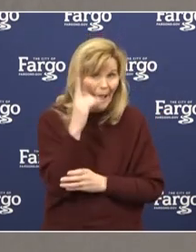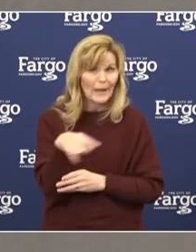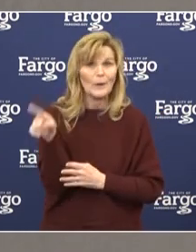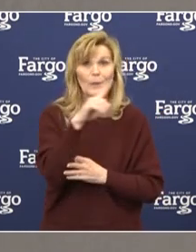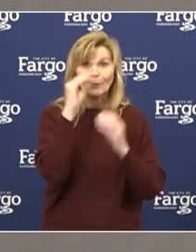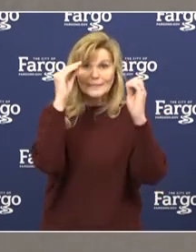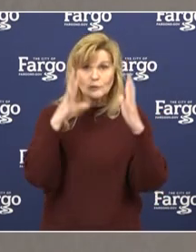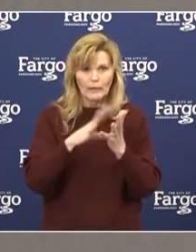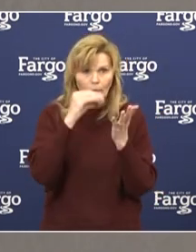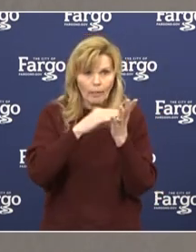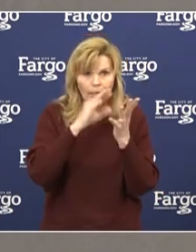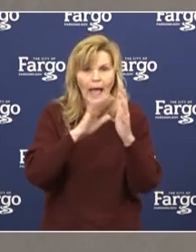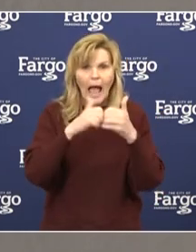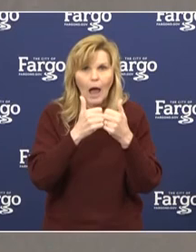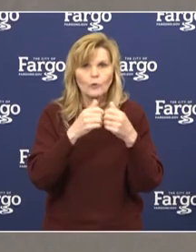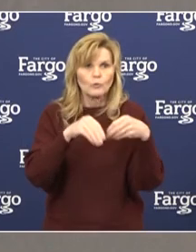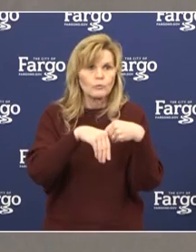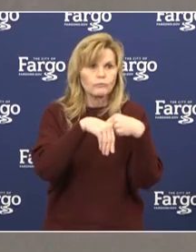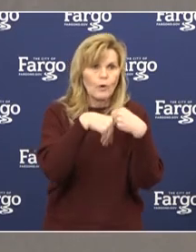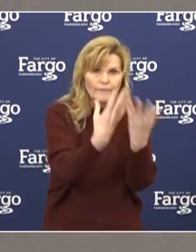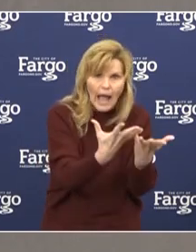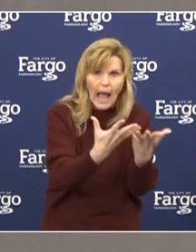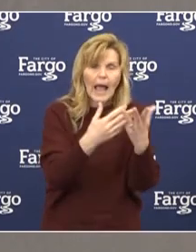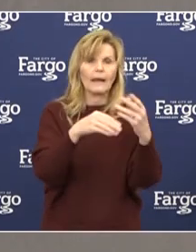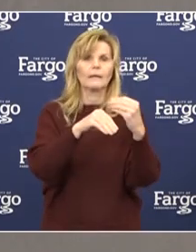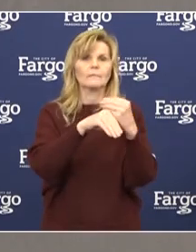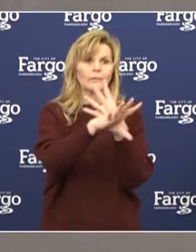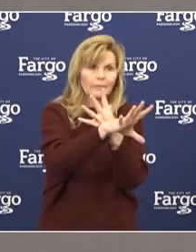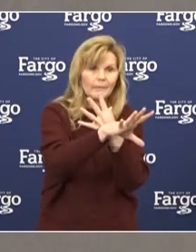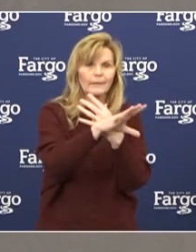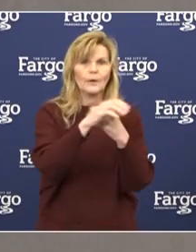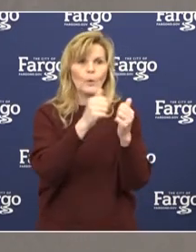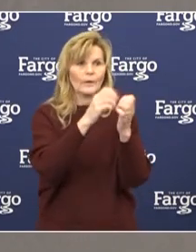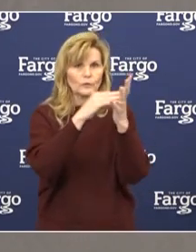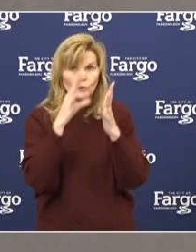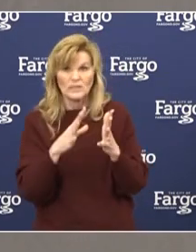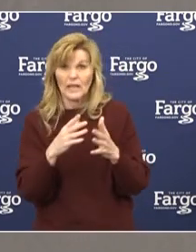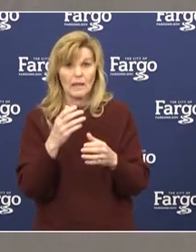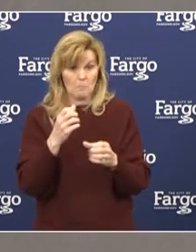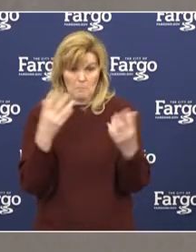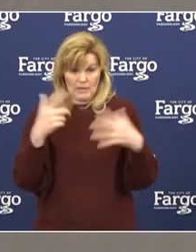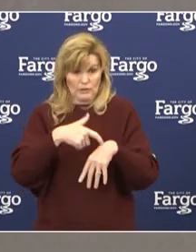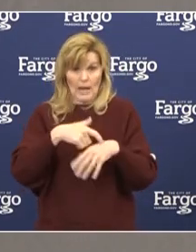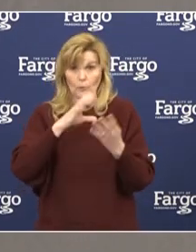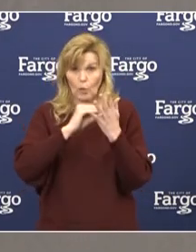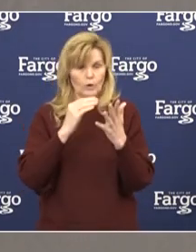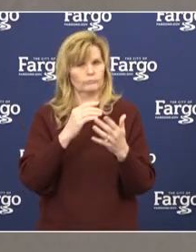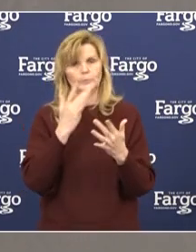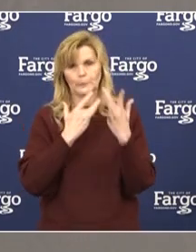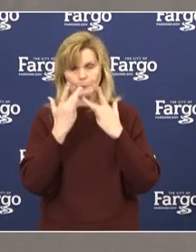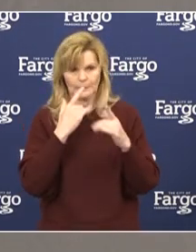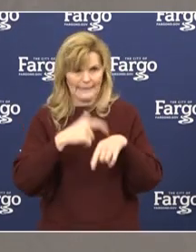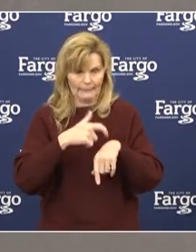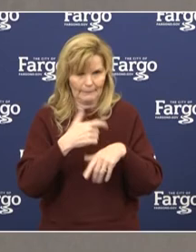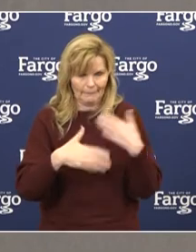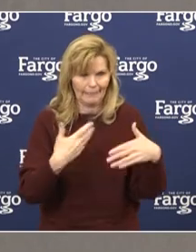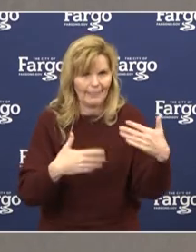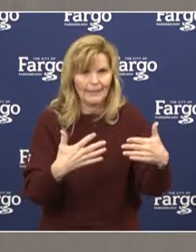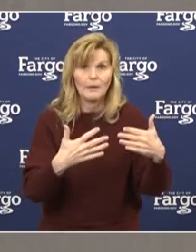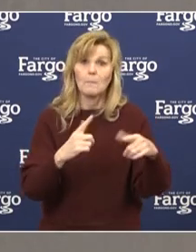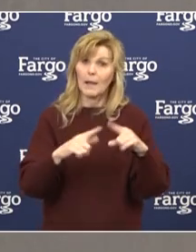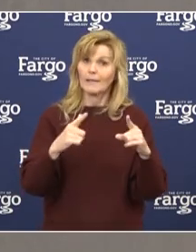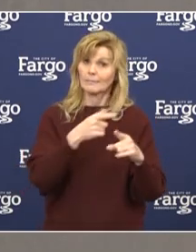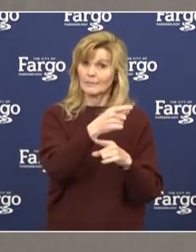provide distance learning in a really short amount of time, and so I can definitely say that things have been going